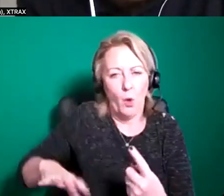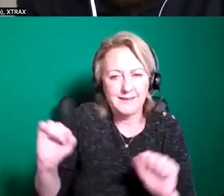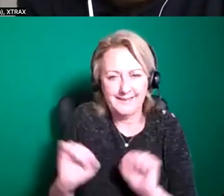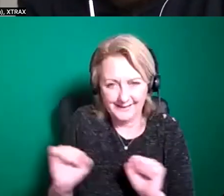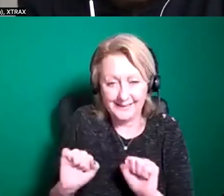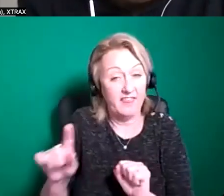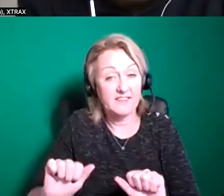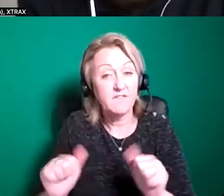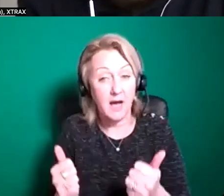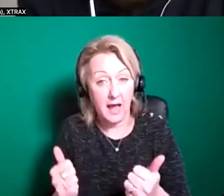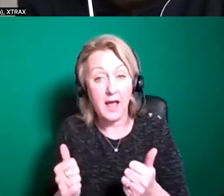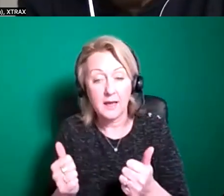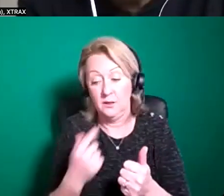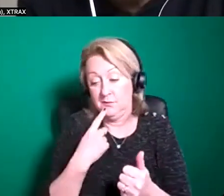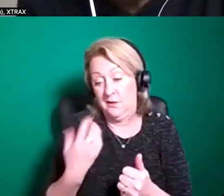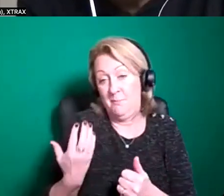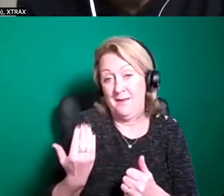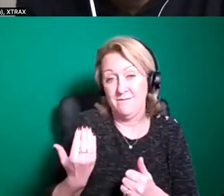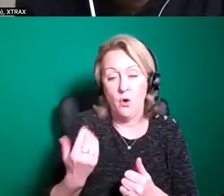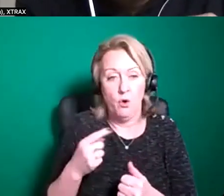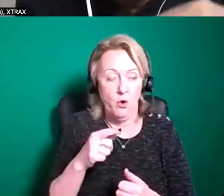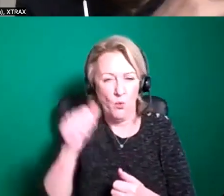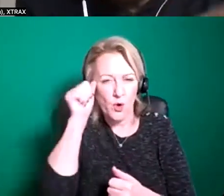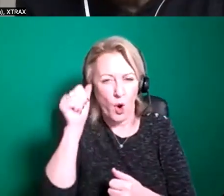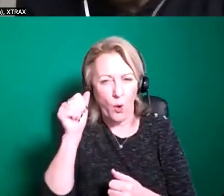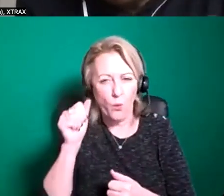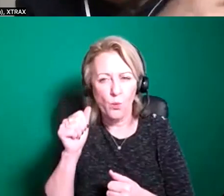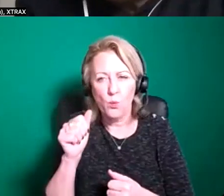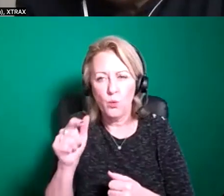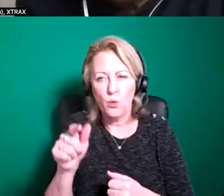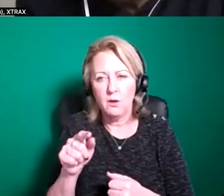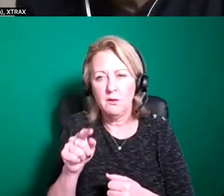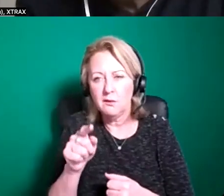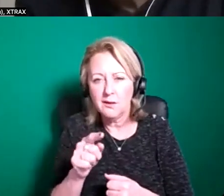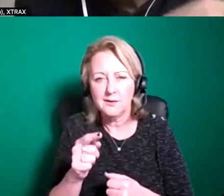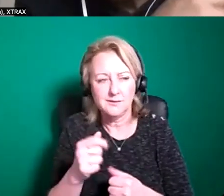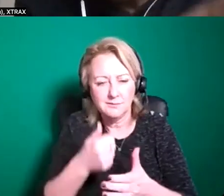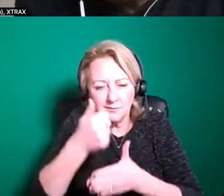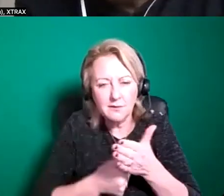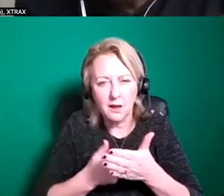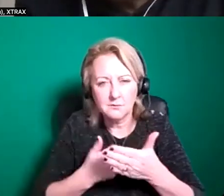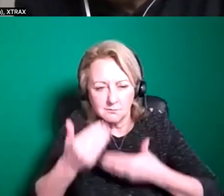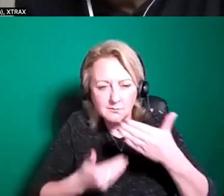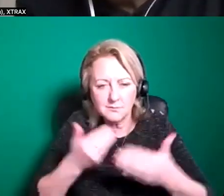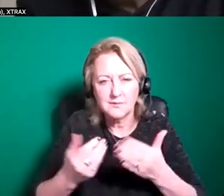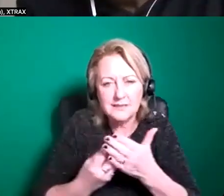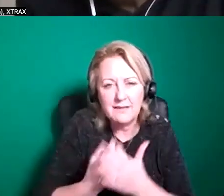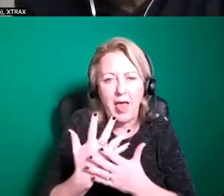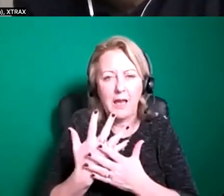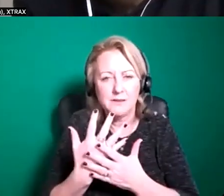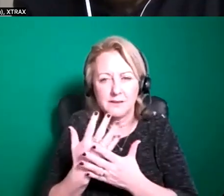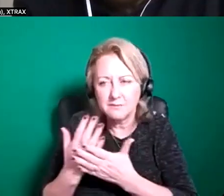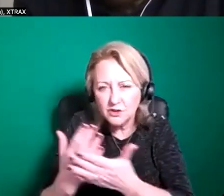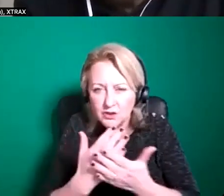absolutely fine and as we're saying earlier we totally understand that doing things like work in progress kind of sharings or development uh kind of